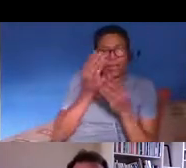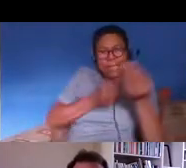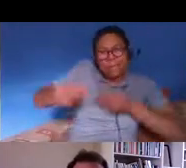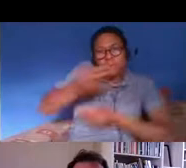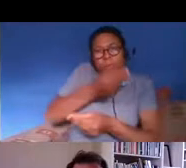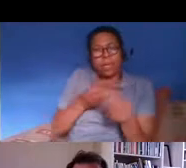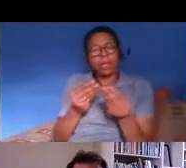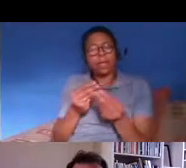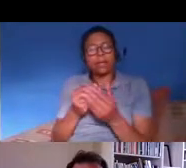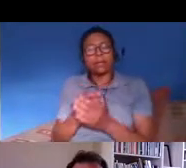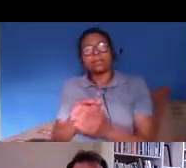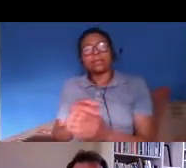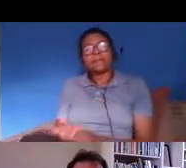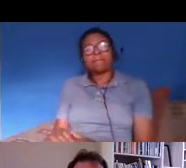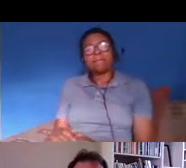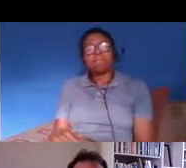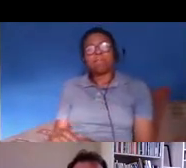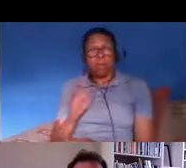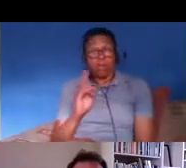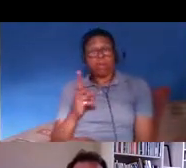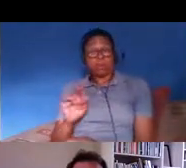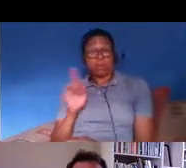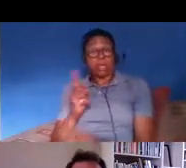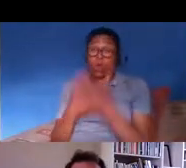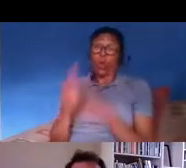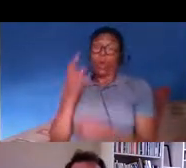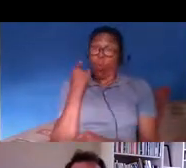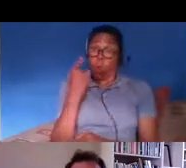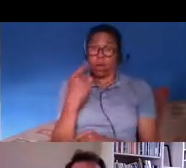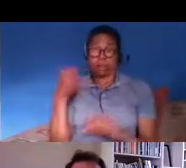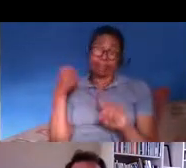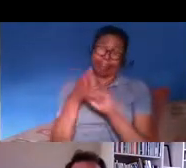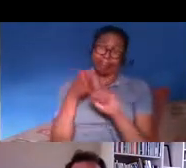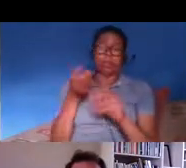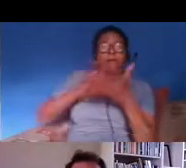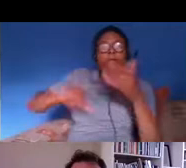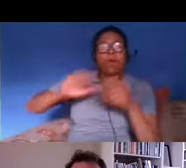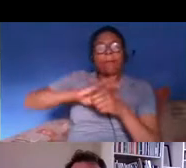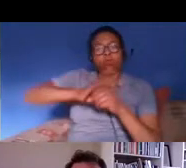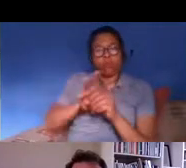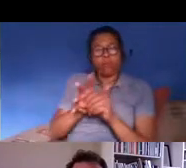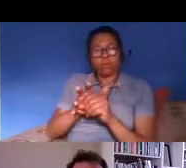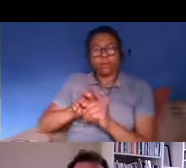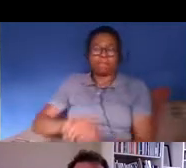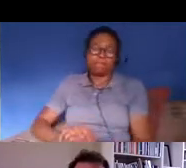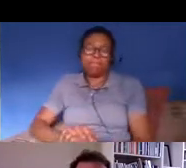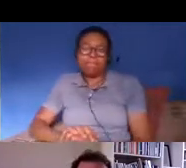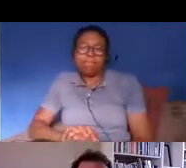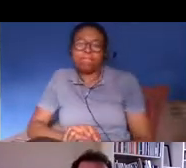um and that's one of the impacts of the pandemic now the um some of the